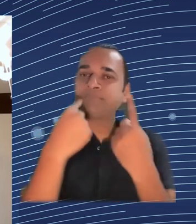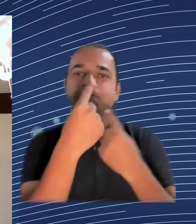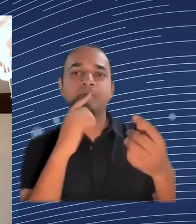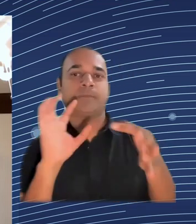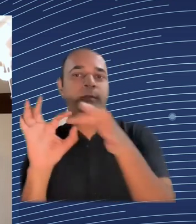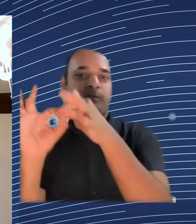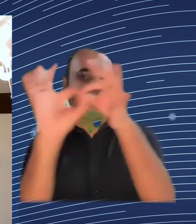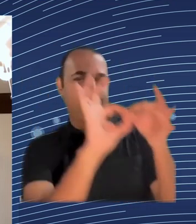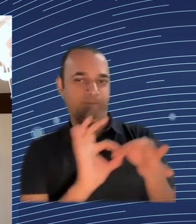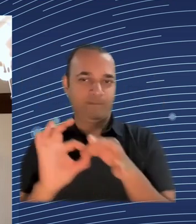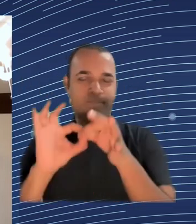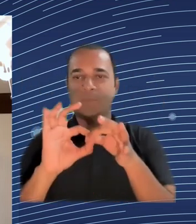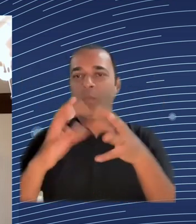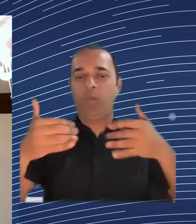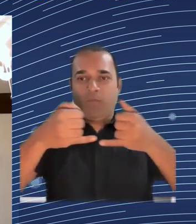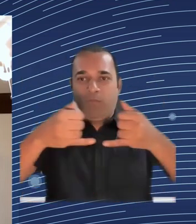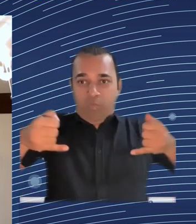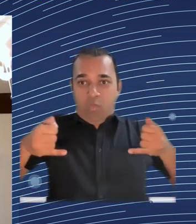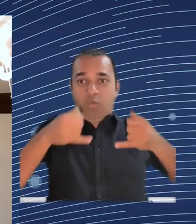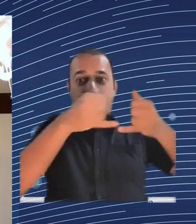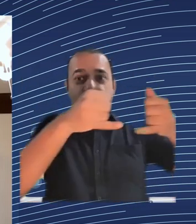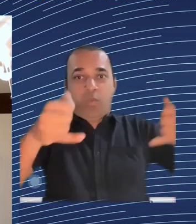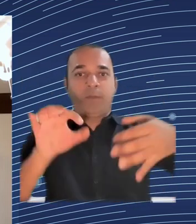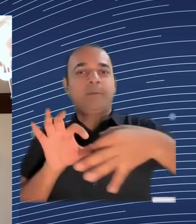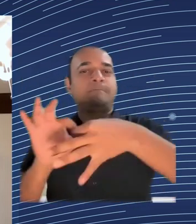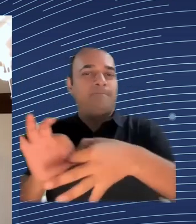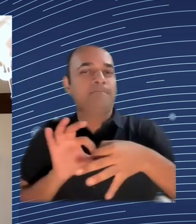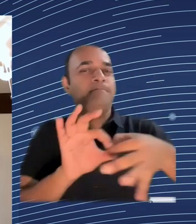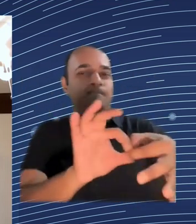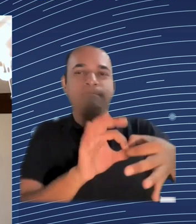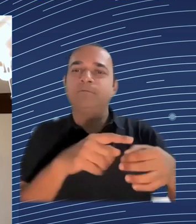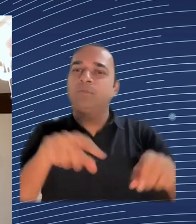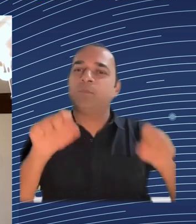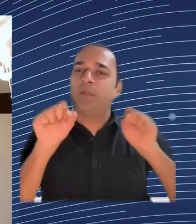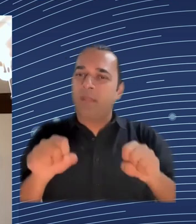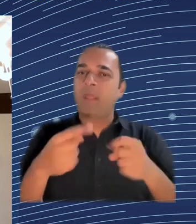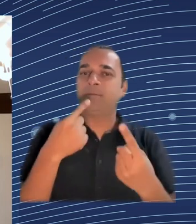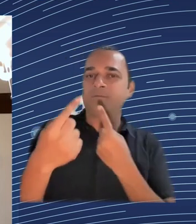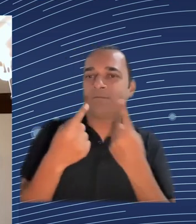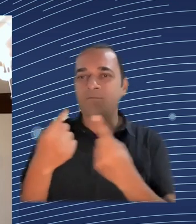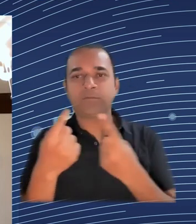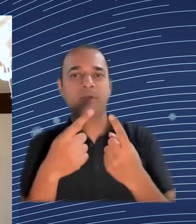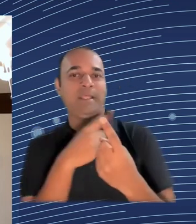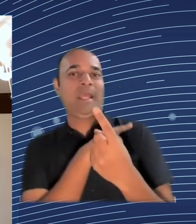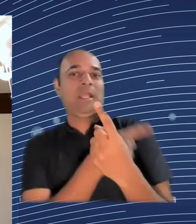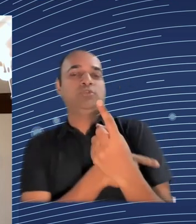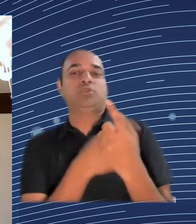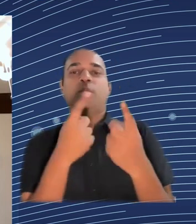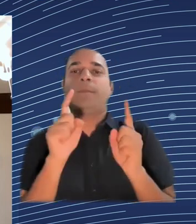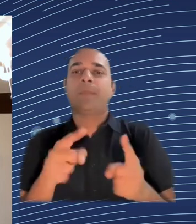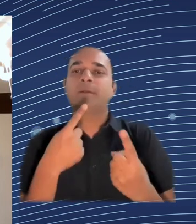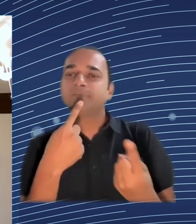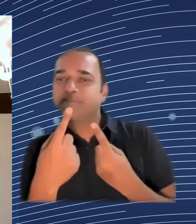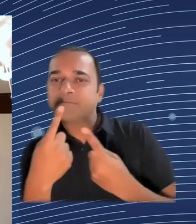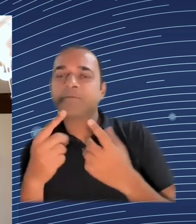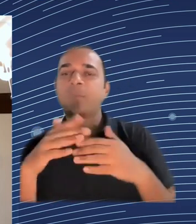much better. So, infrastructure came up. I think we need to make sure we don't lose track of infrastructure. Europe as a whole has